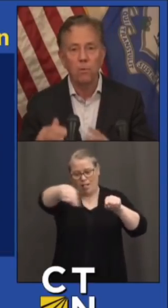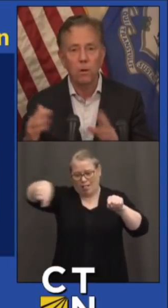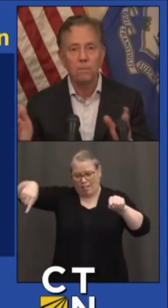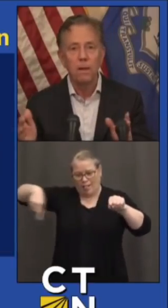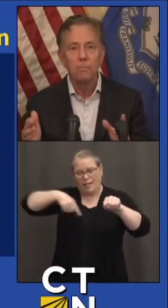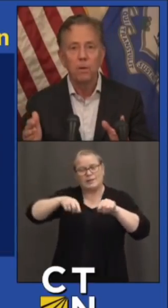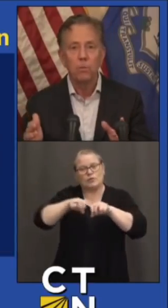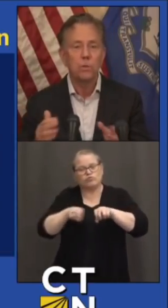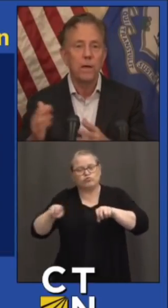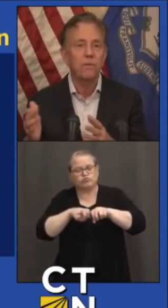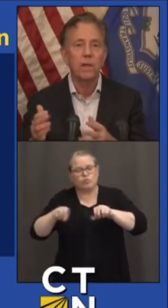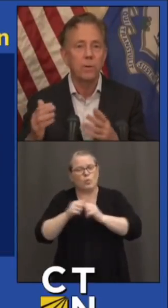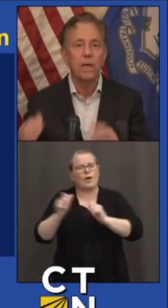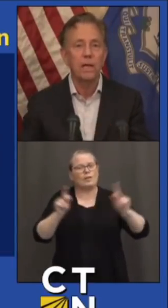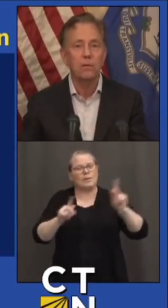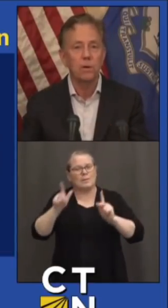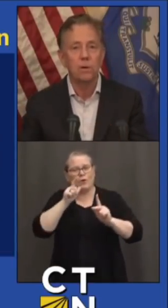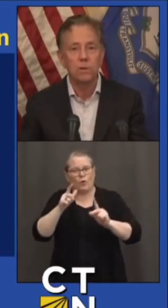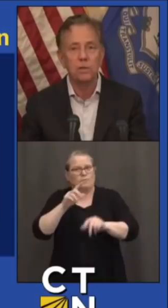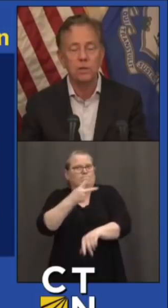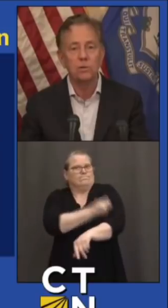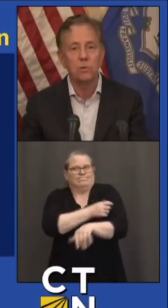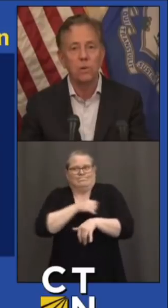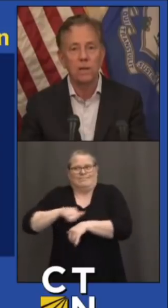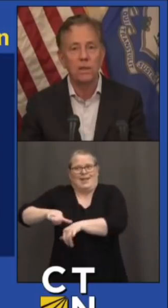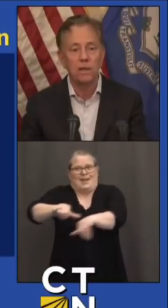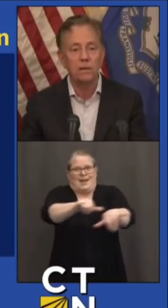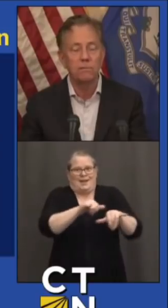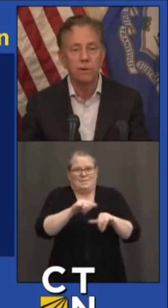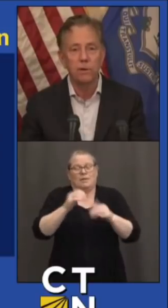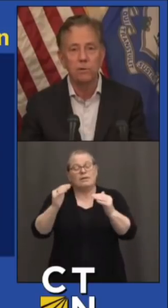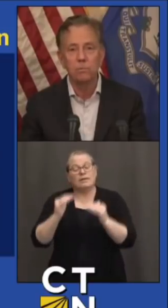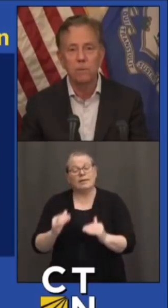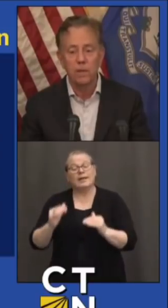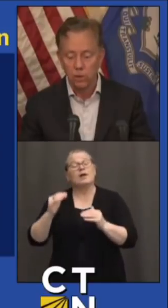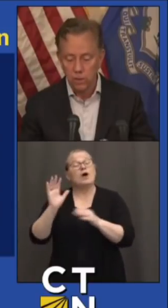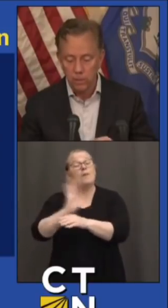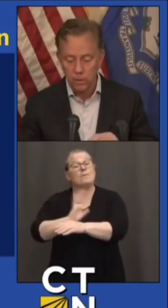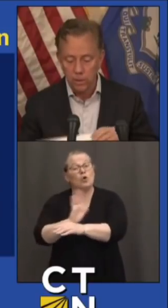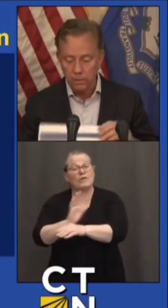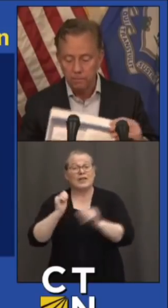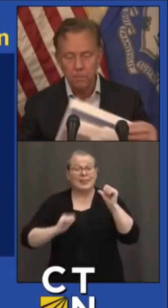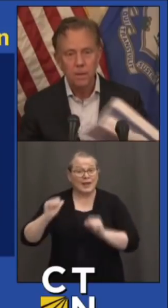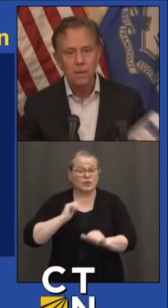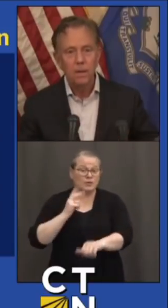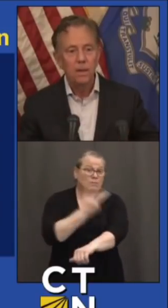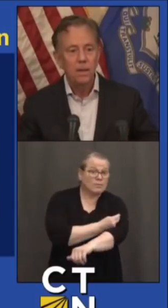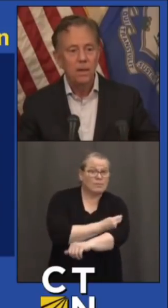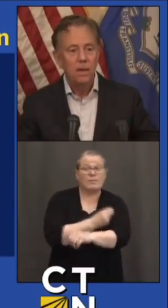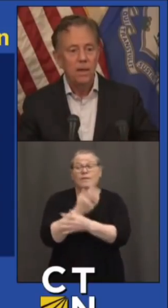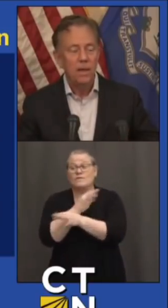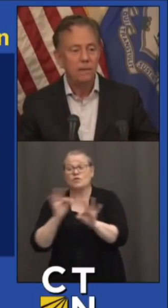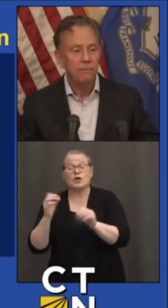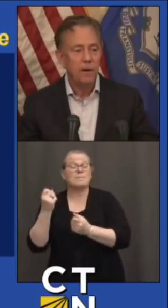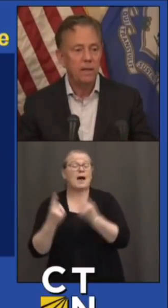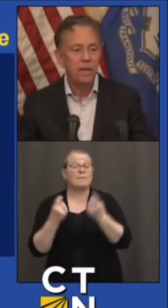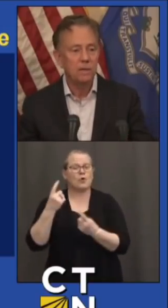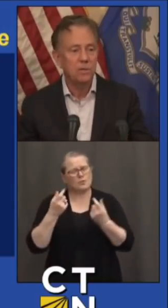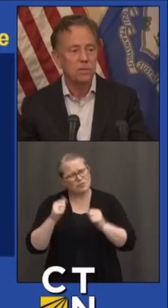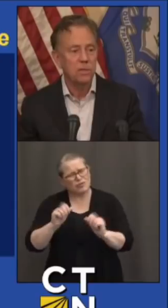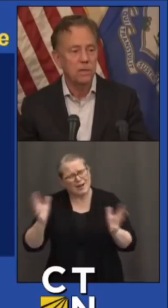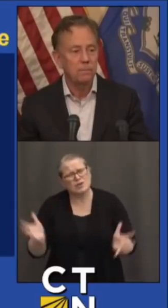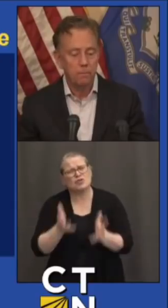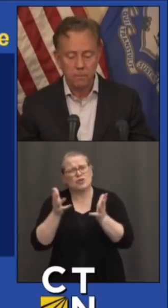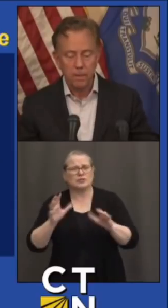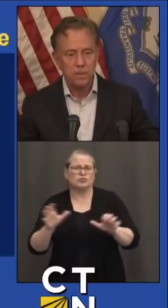Free popcorn. We're doing everything we can to encourage you to do the right thing for you in your community. And finally,